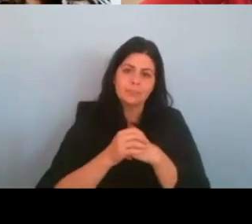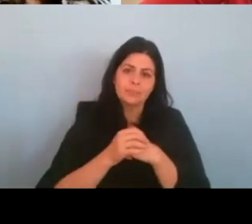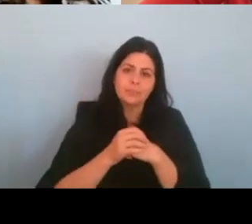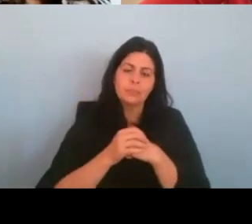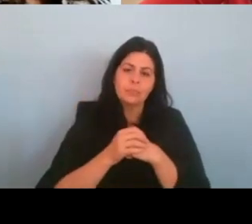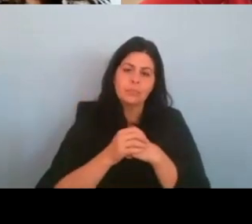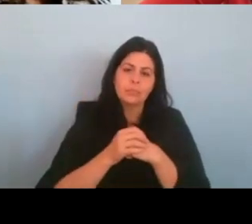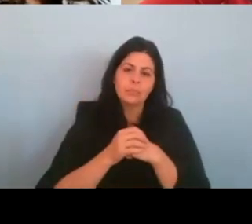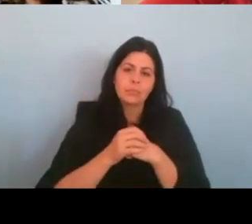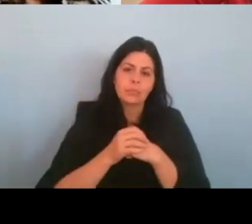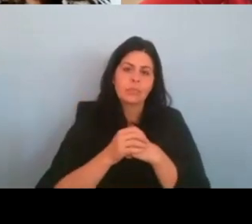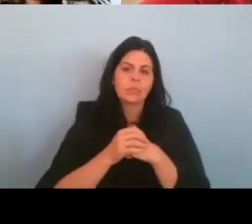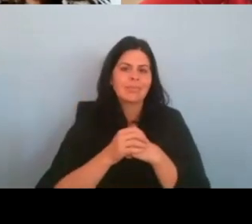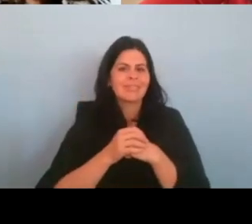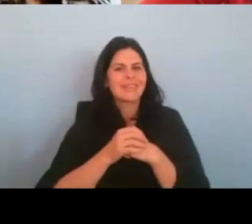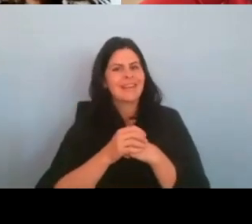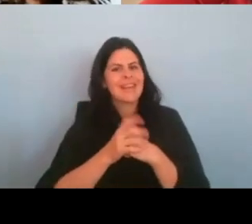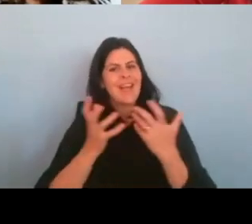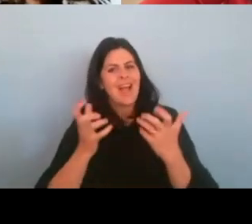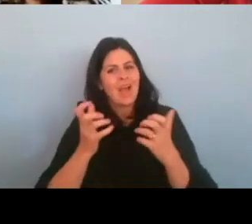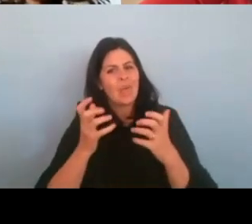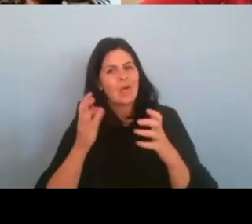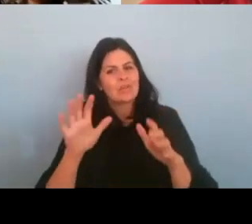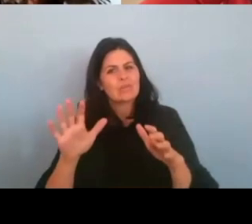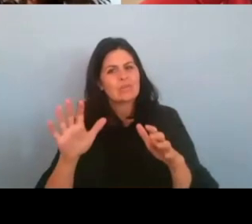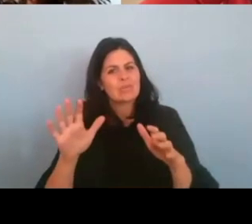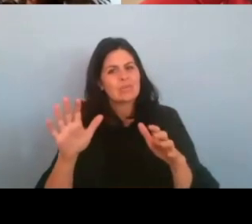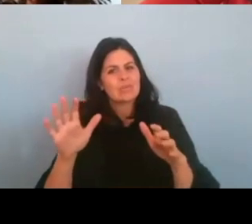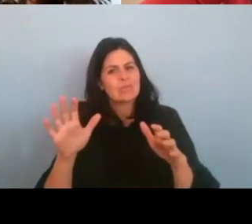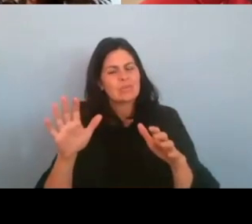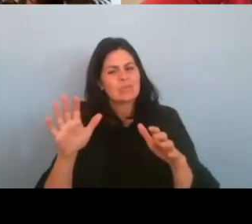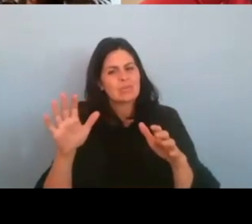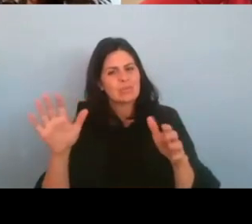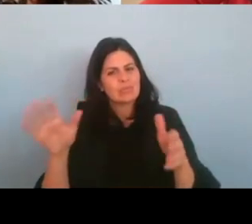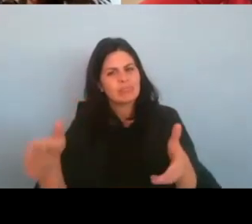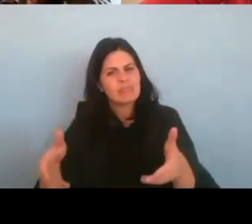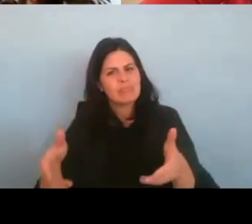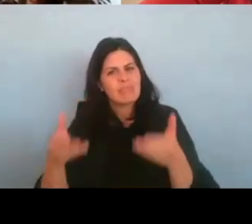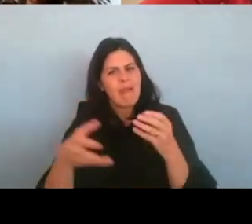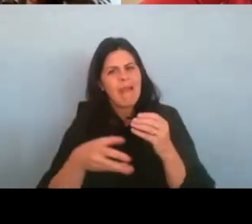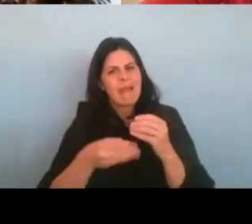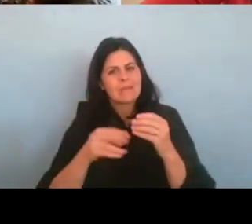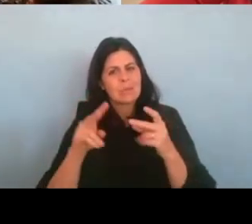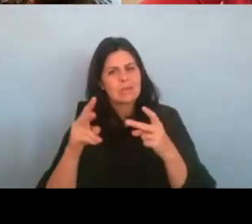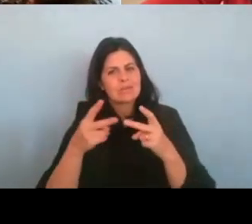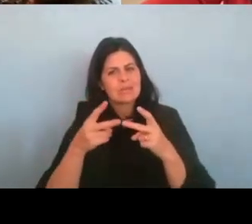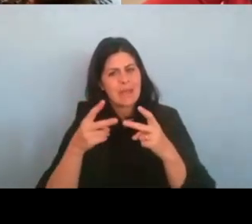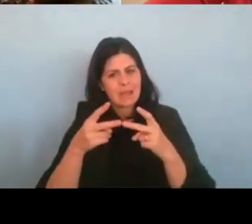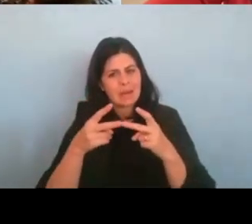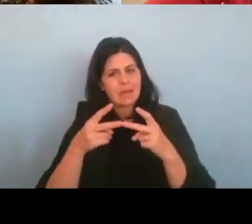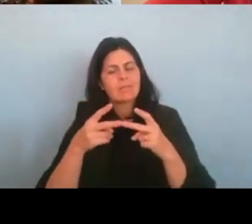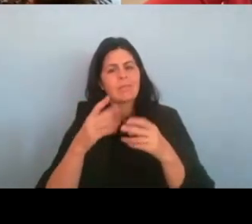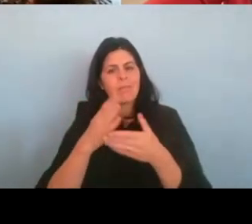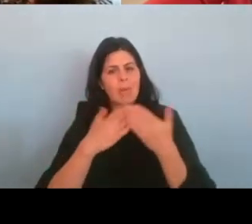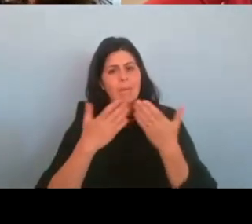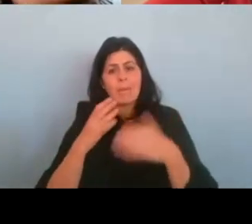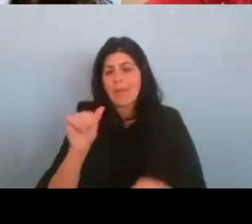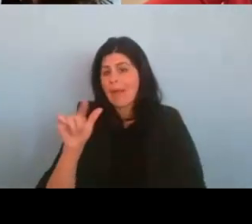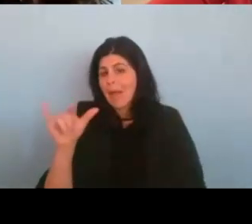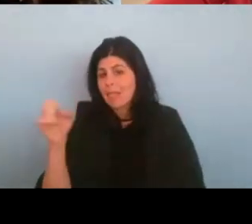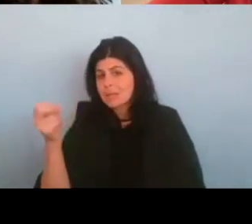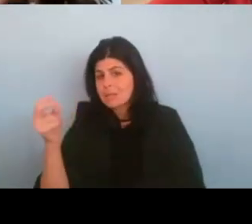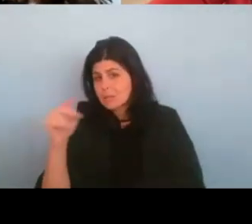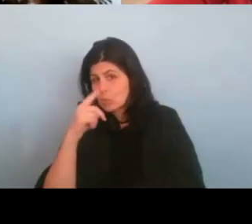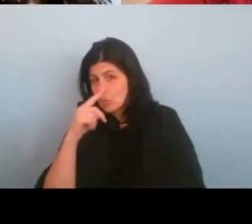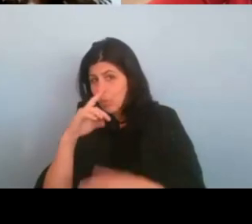I'd like to kind of uplift kind of the second part, maybe Allison, you could kind of touch on it, you know, that, you know, it covers so